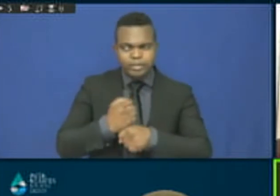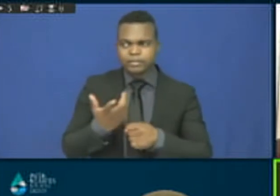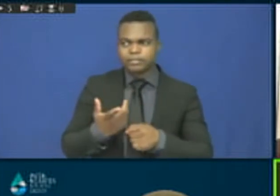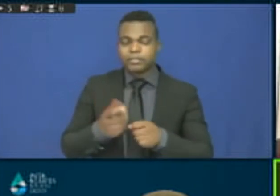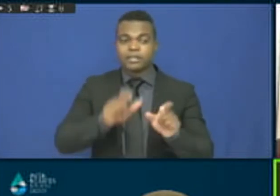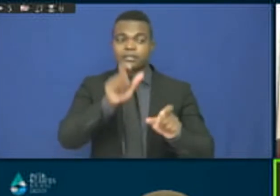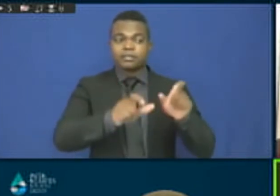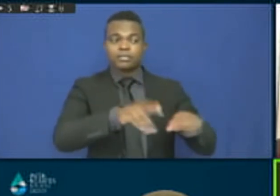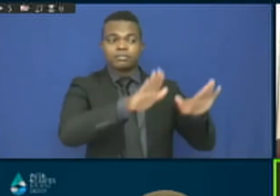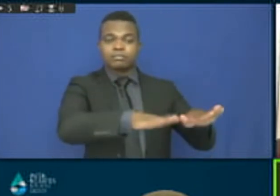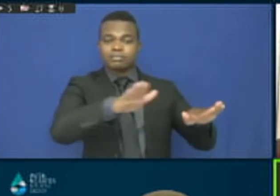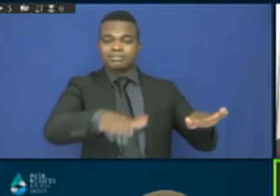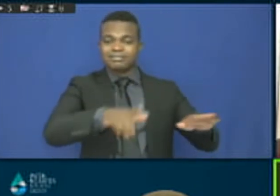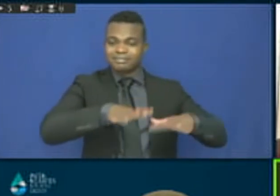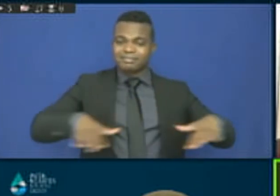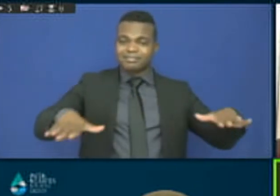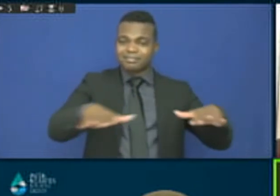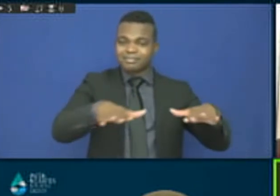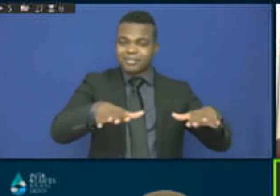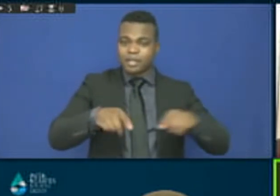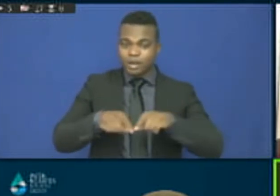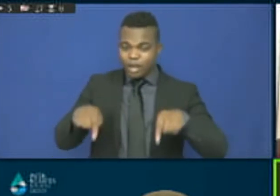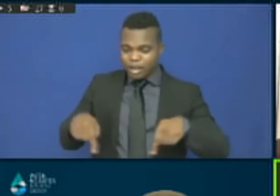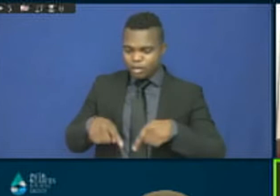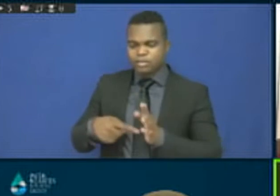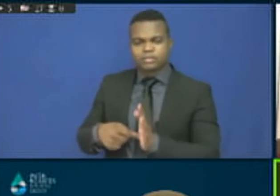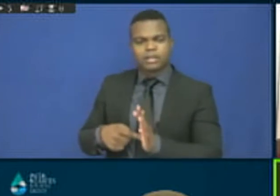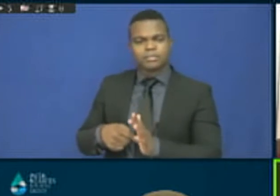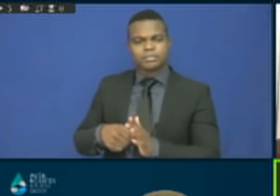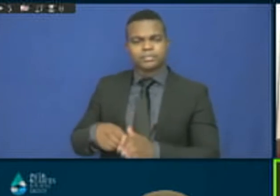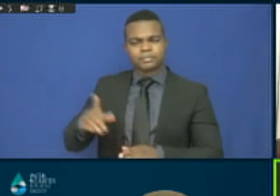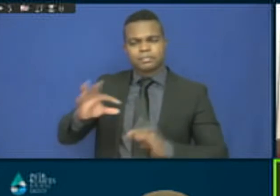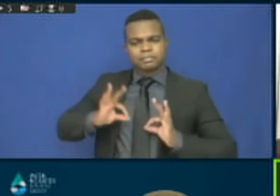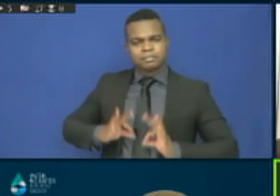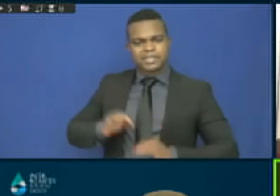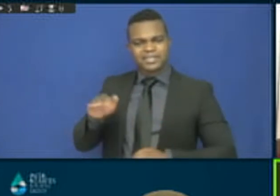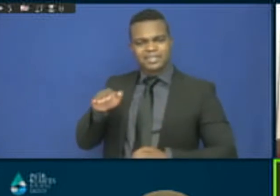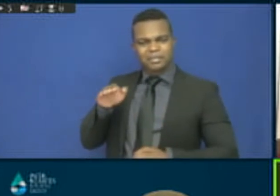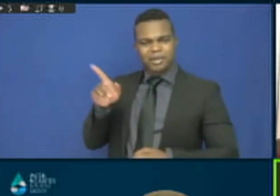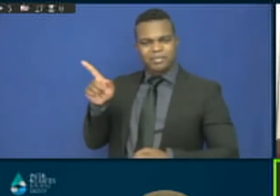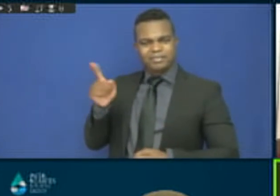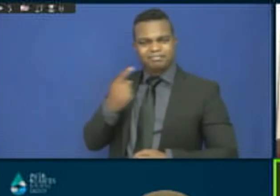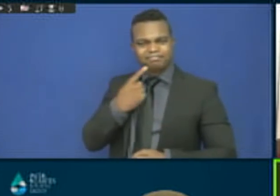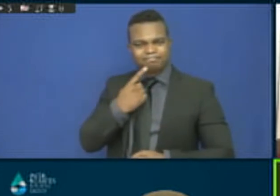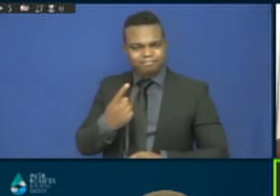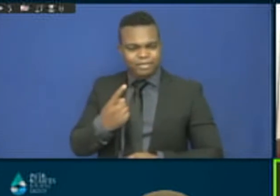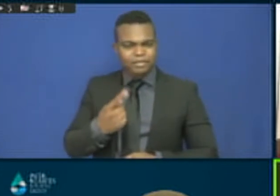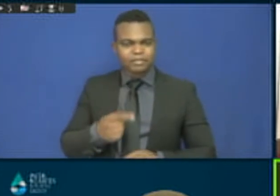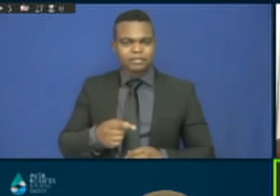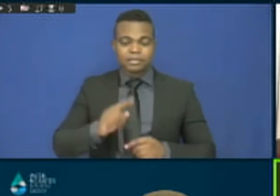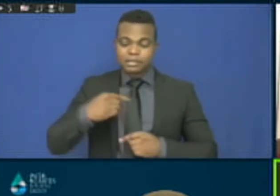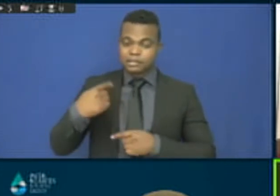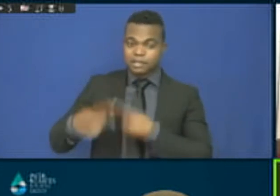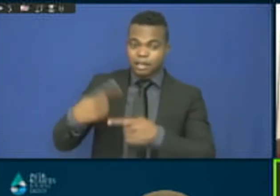all aspects of the Sustainable Development Agenda are happening. Where you live impacts on